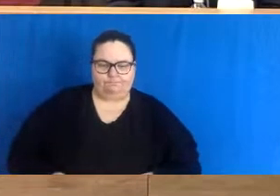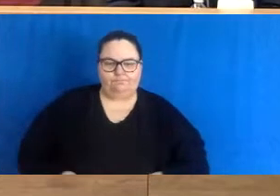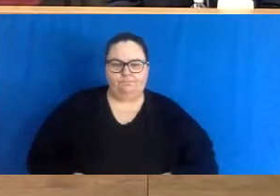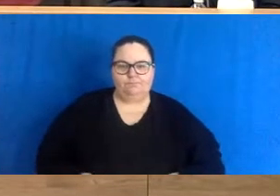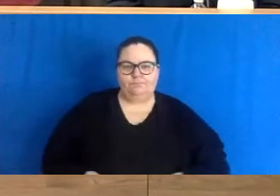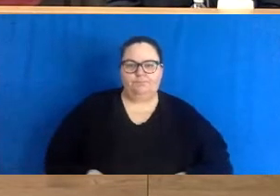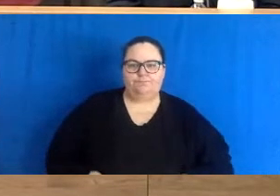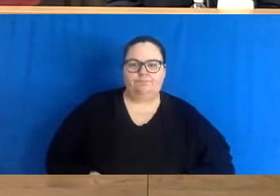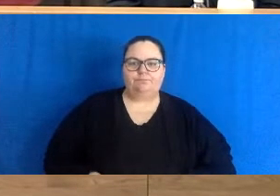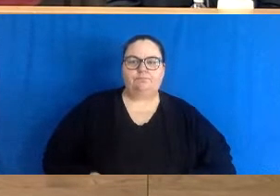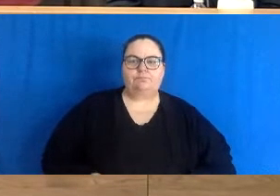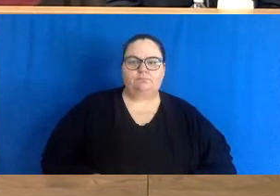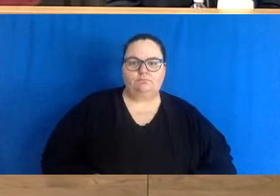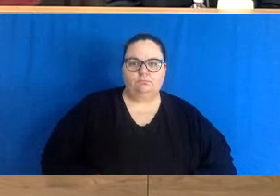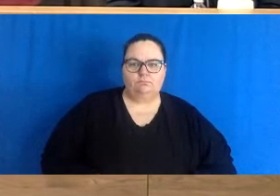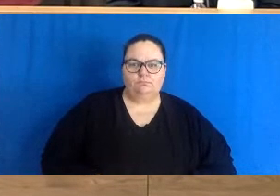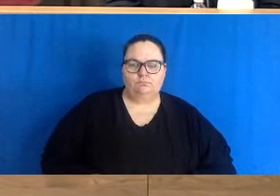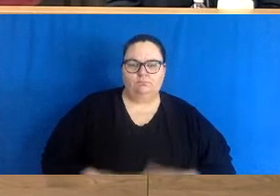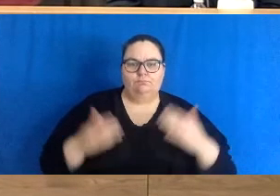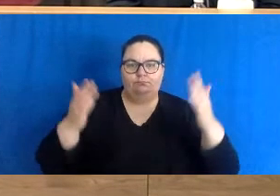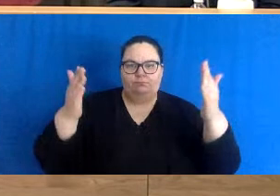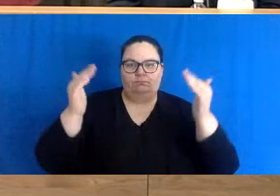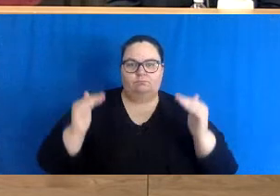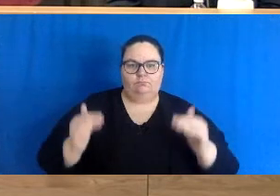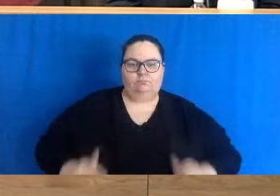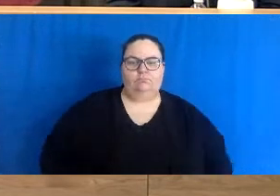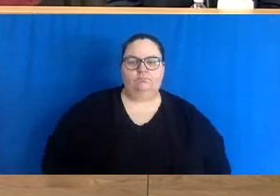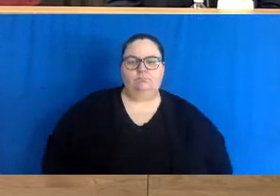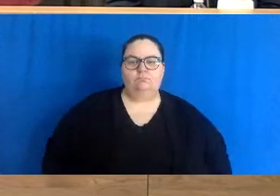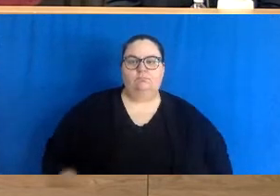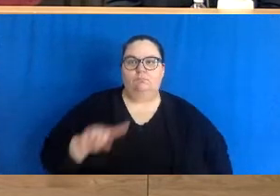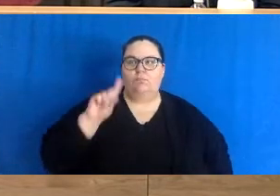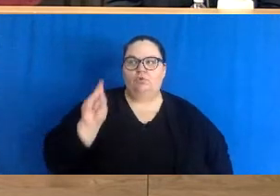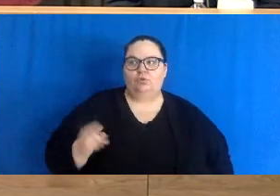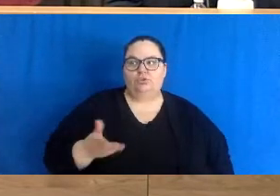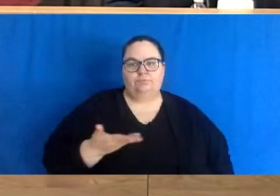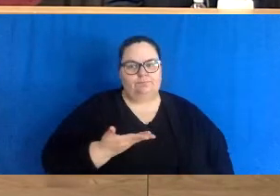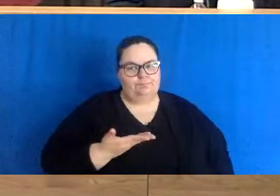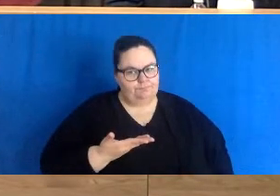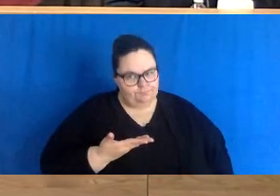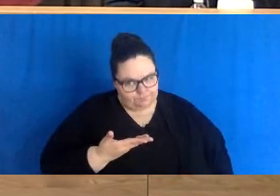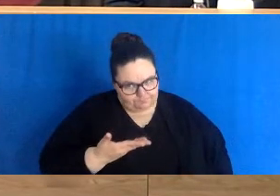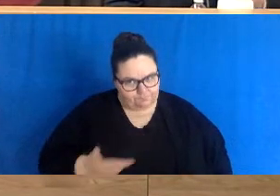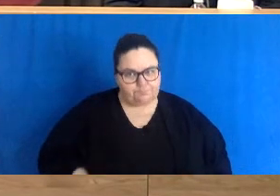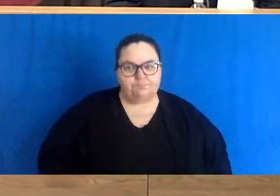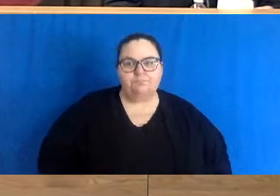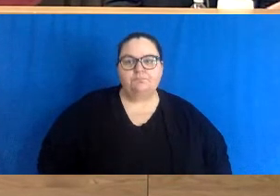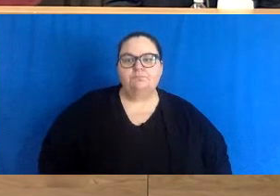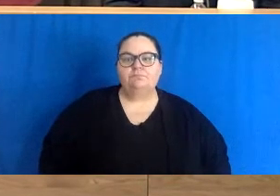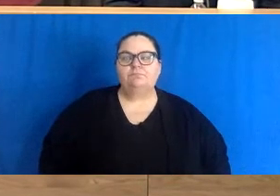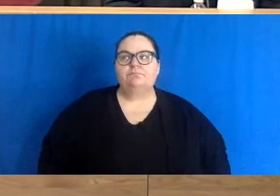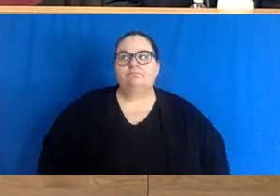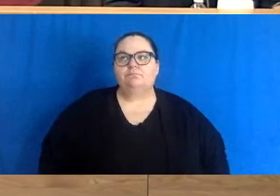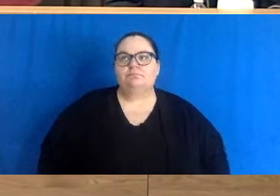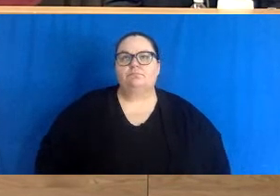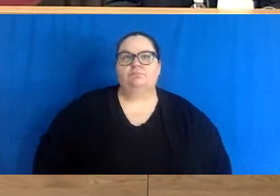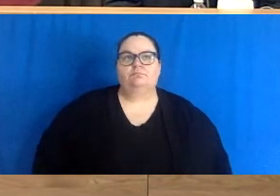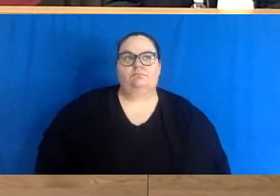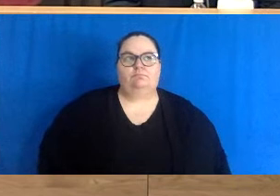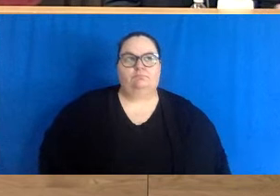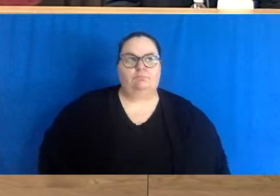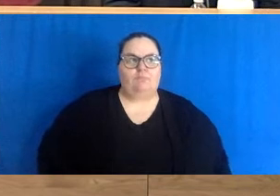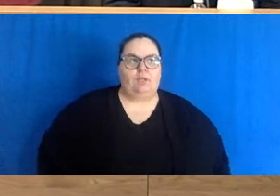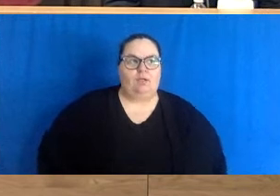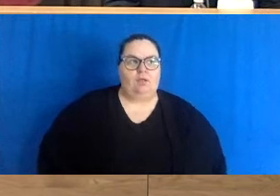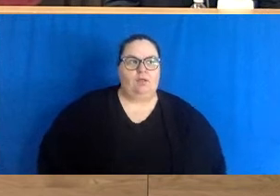yes my questions for the premier and given the low number of active cases in